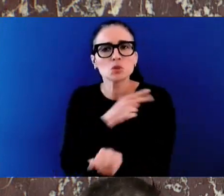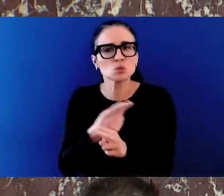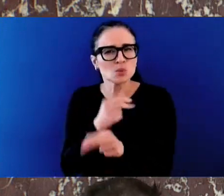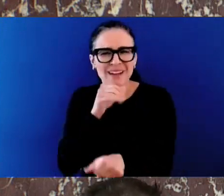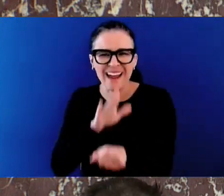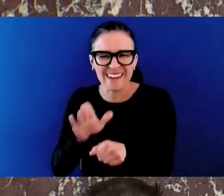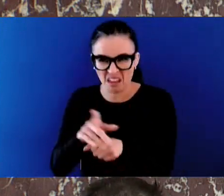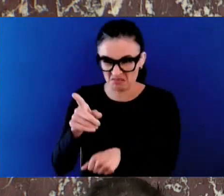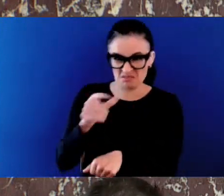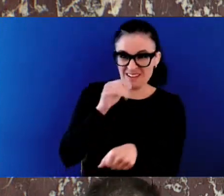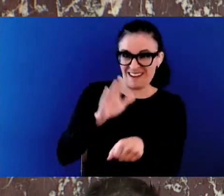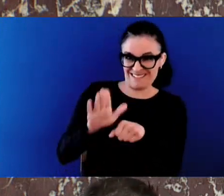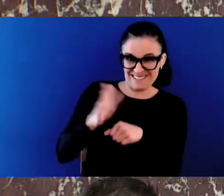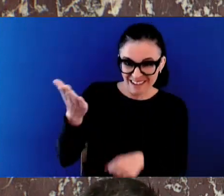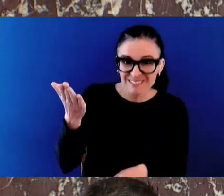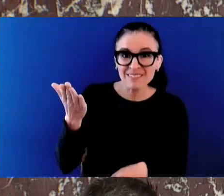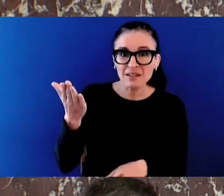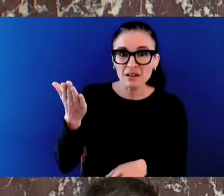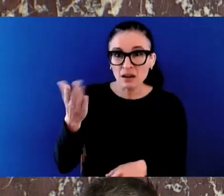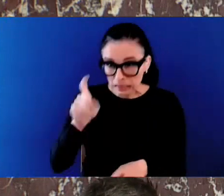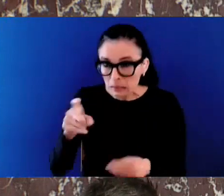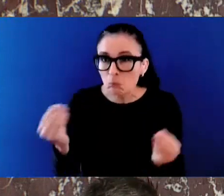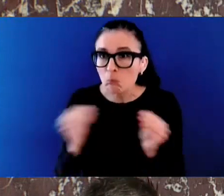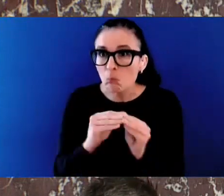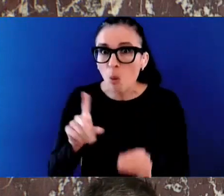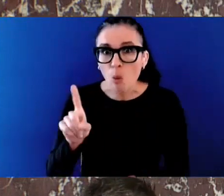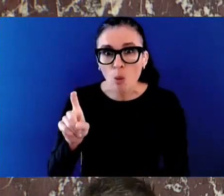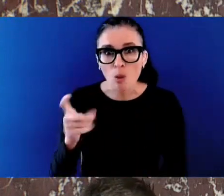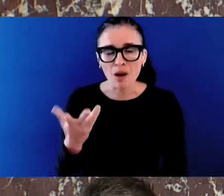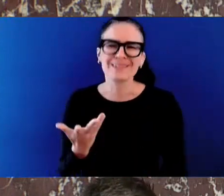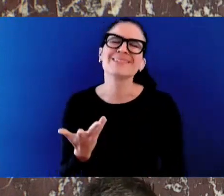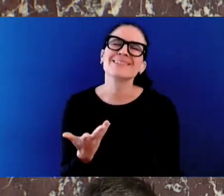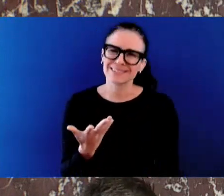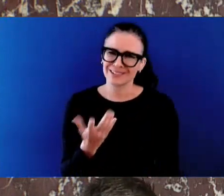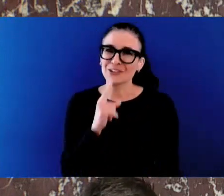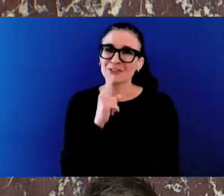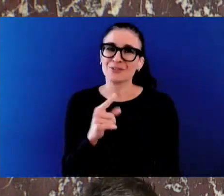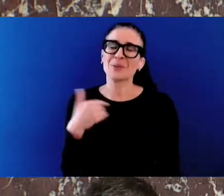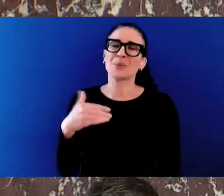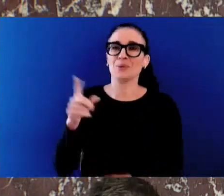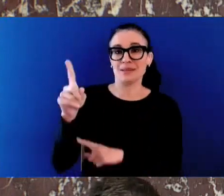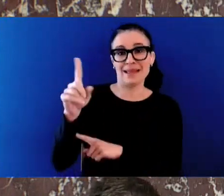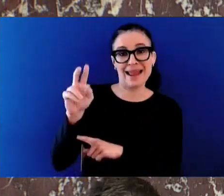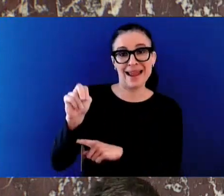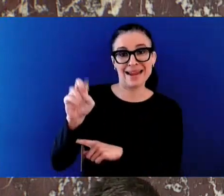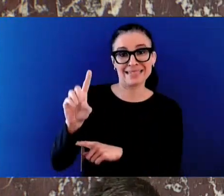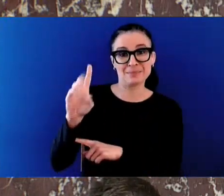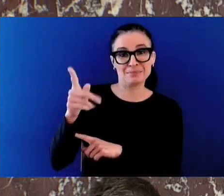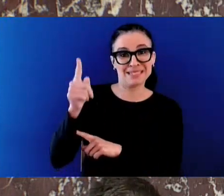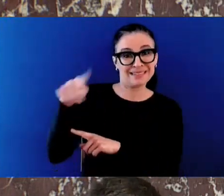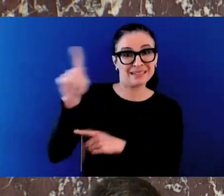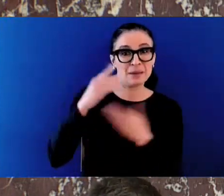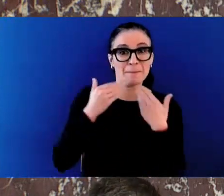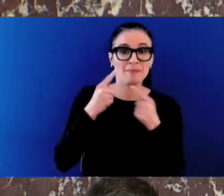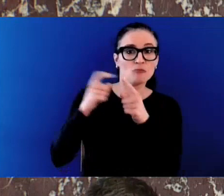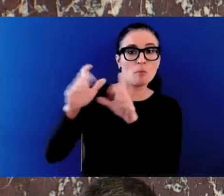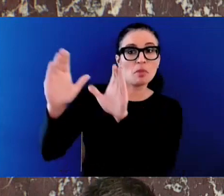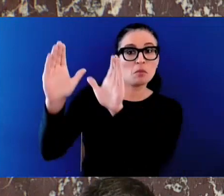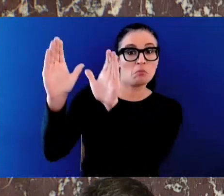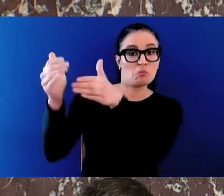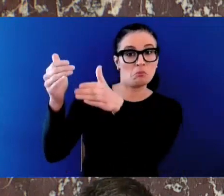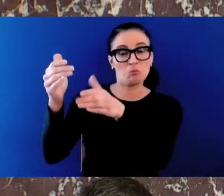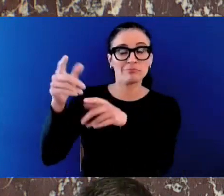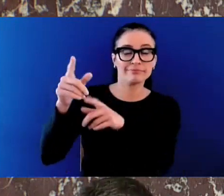more. Let's be clear. NDP ministers of the decrim caucus want more decriminalization, not less.